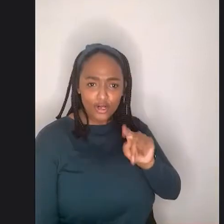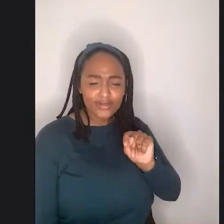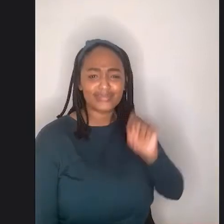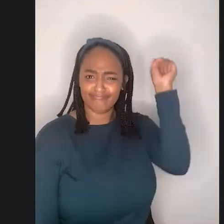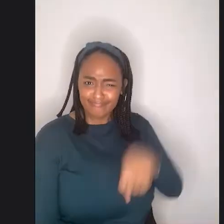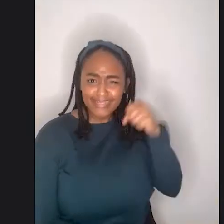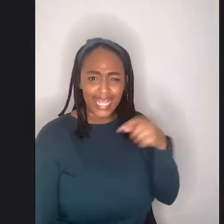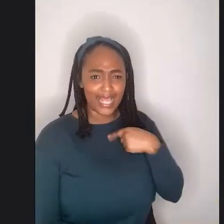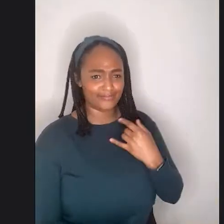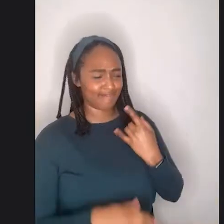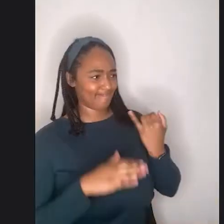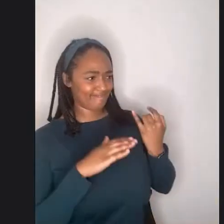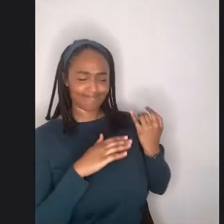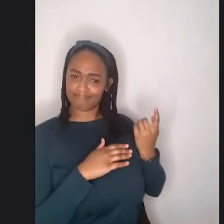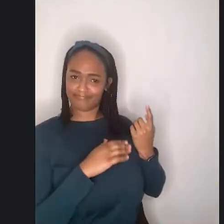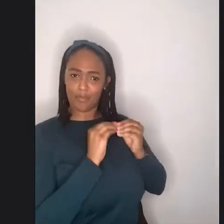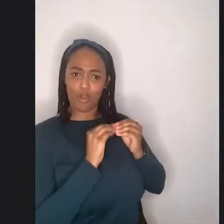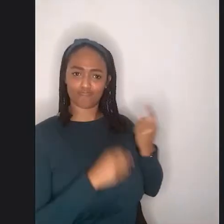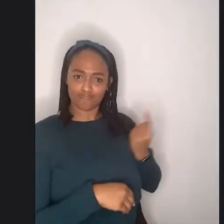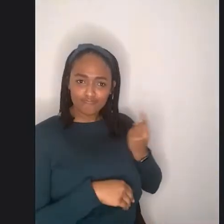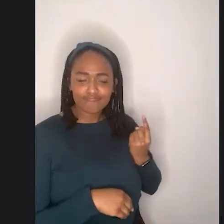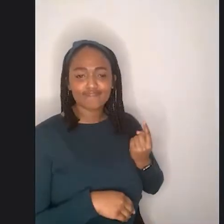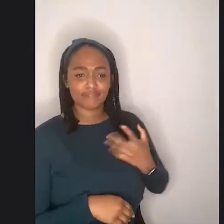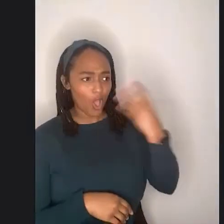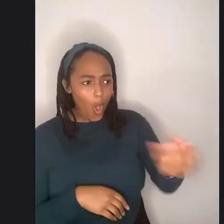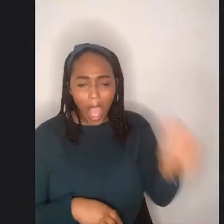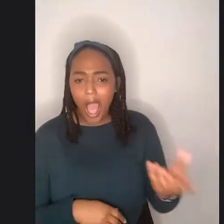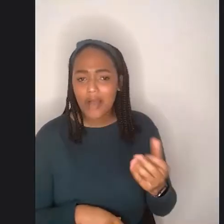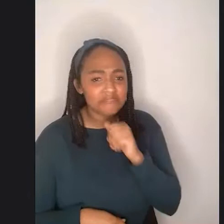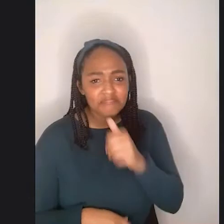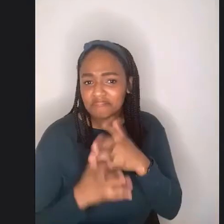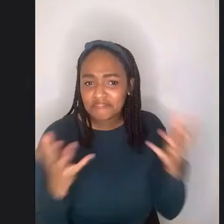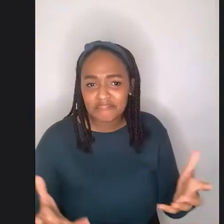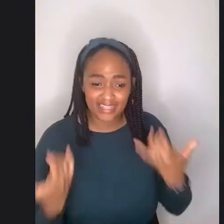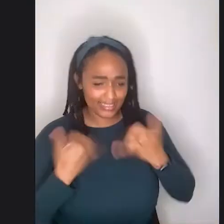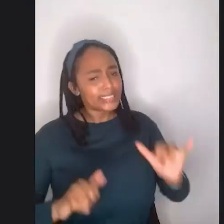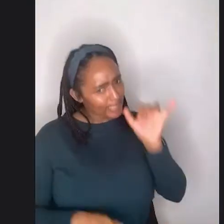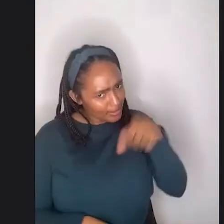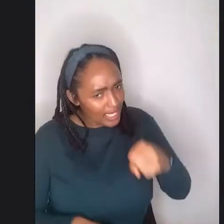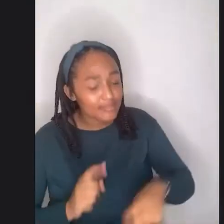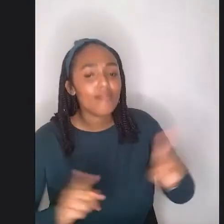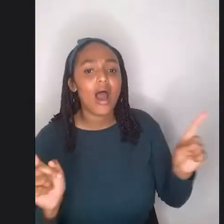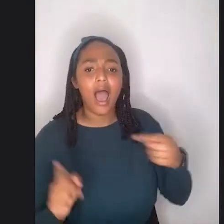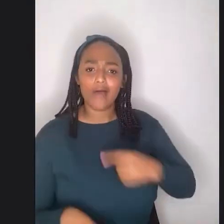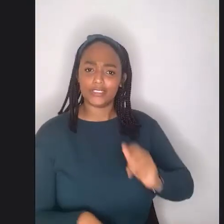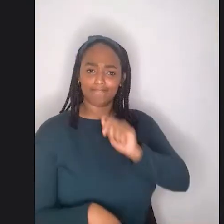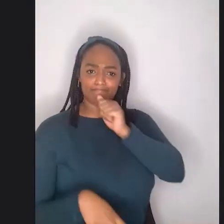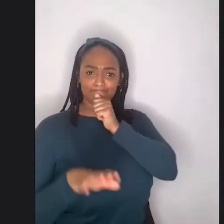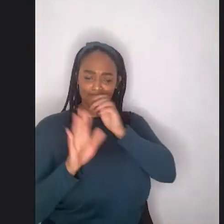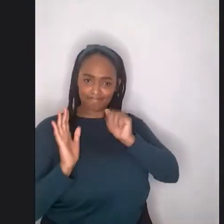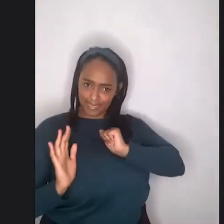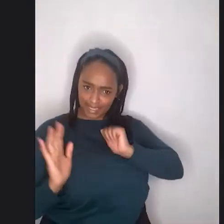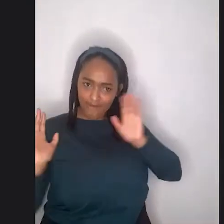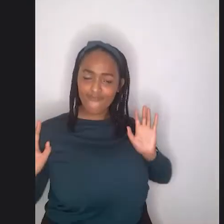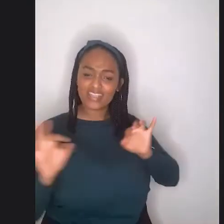you know, I didn't get out much. I still don't get out much. I didn't get out much. And I just kept to myself and fashion was like